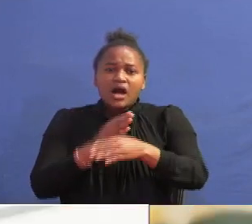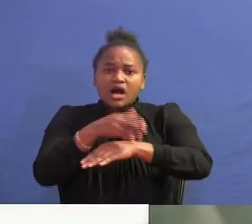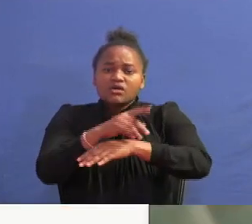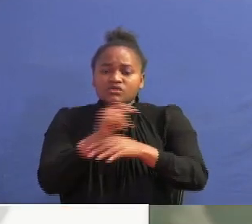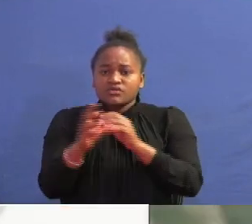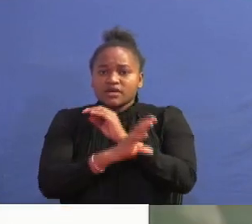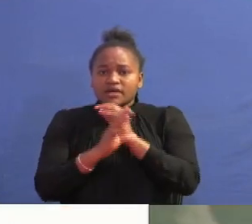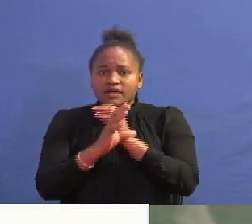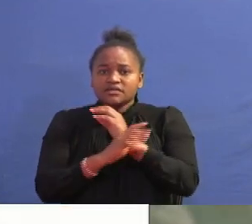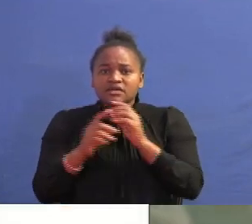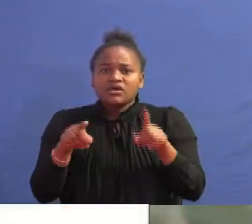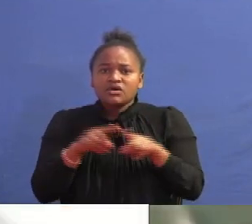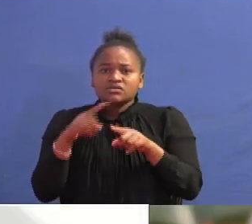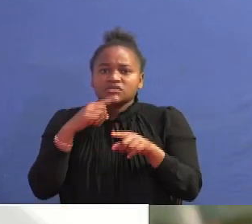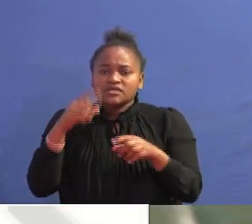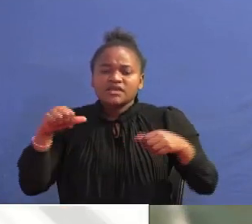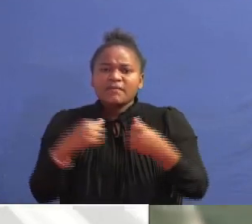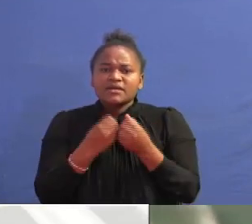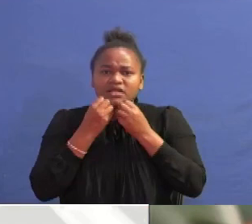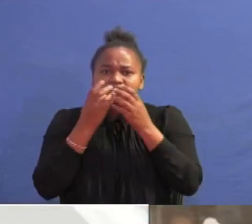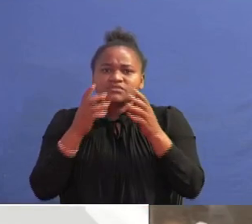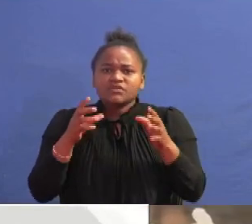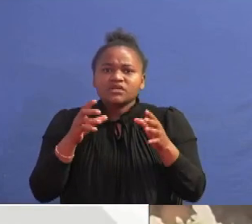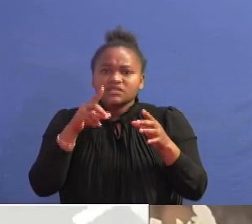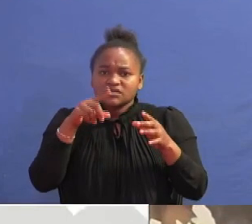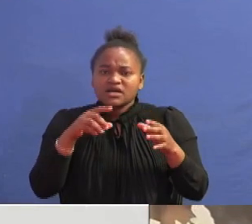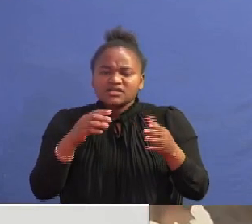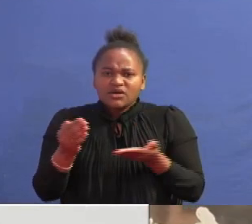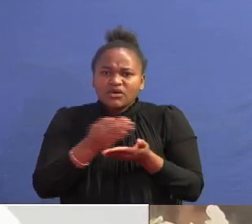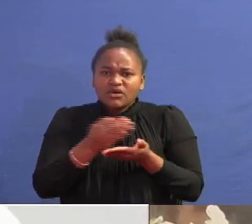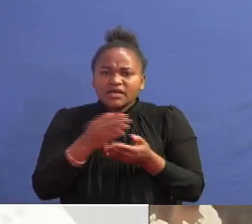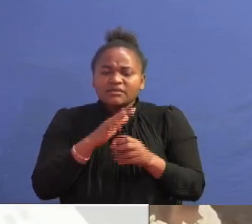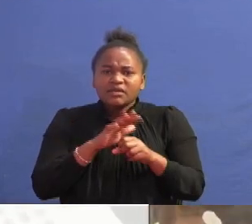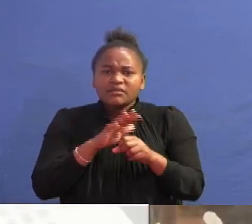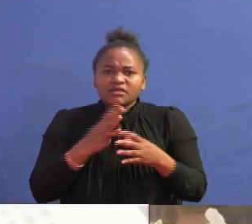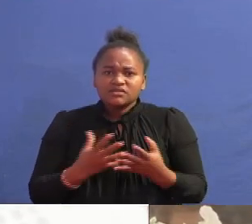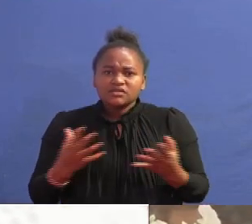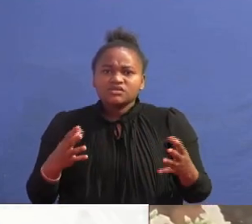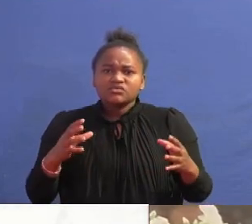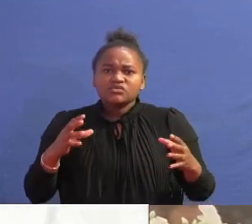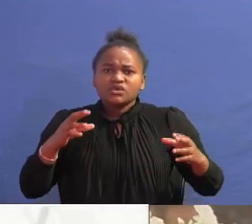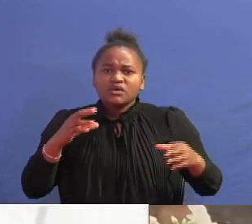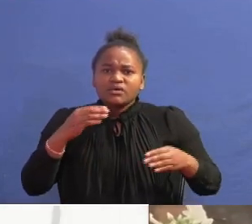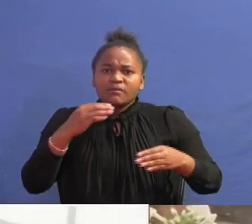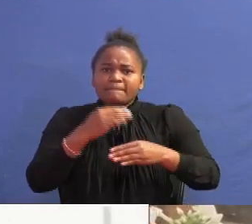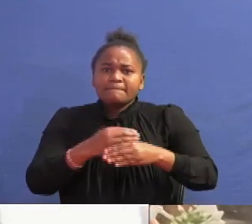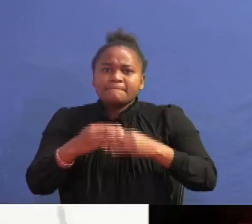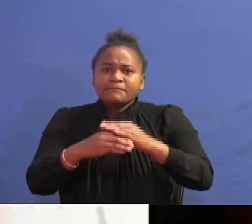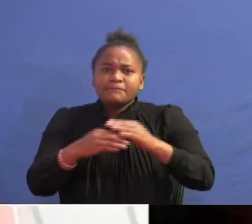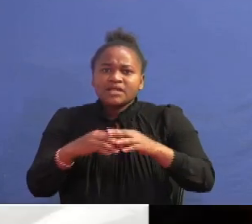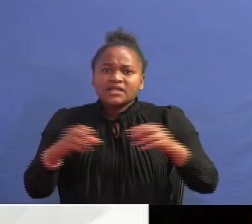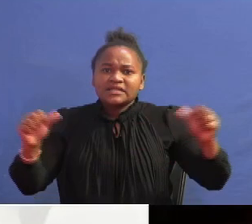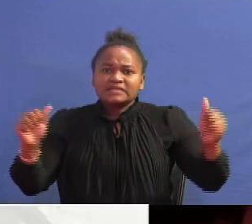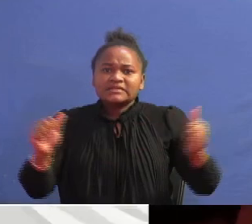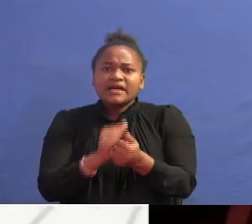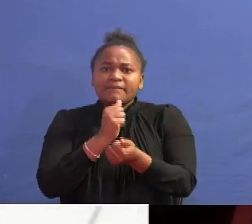state says that the emergency response plan is aimed at mobilizing resources to rebuild damaged roads and ensure delivery of supplies